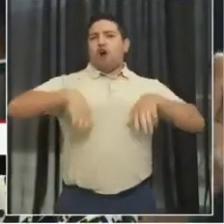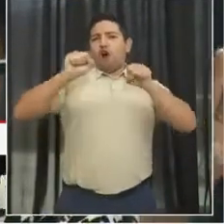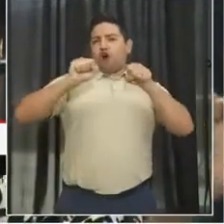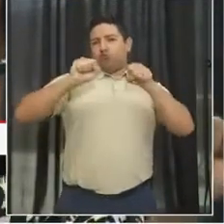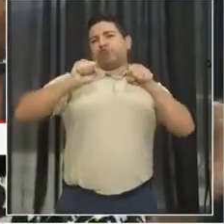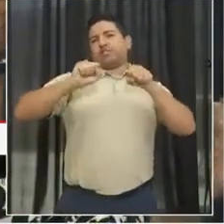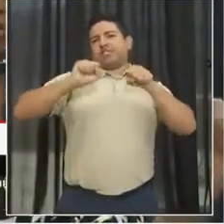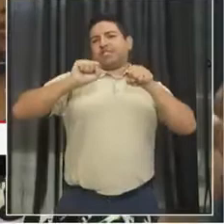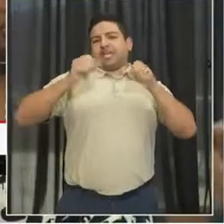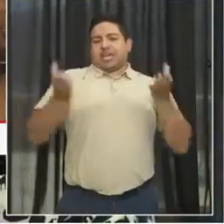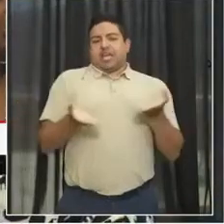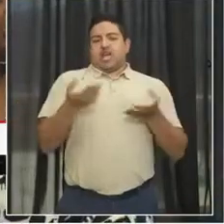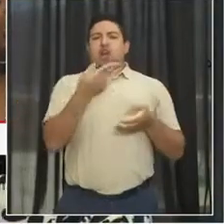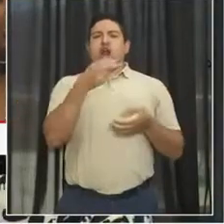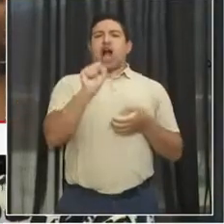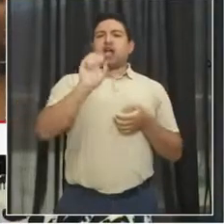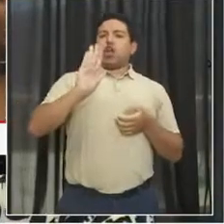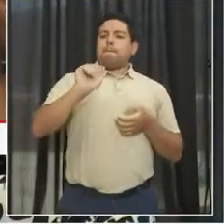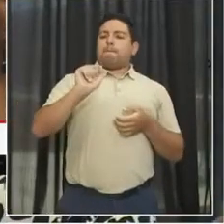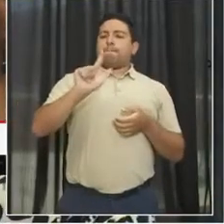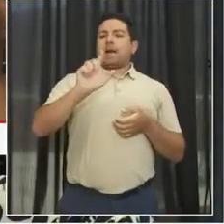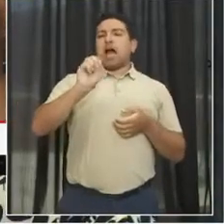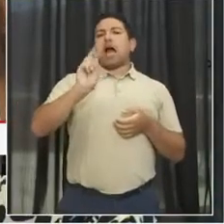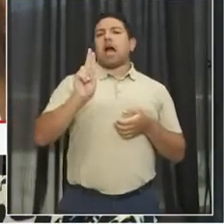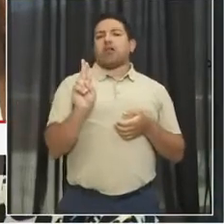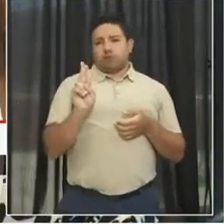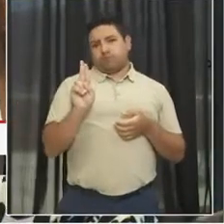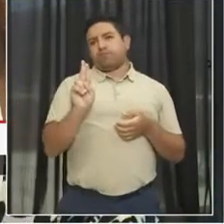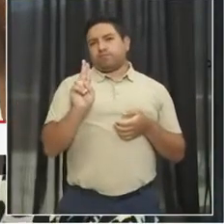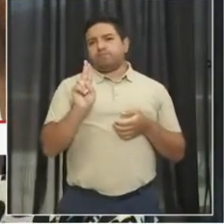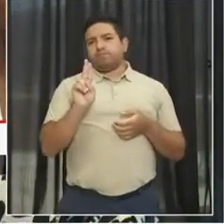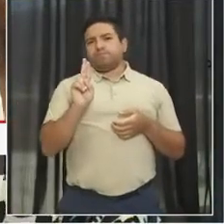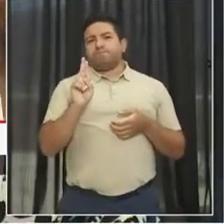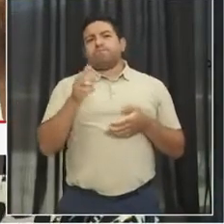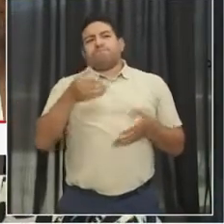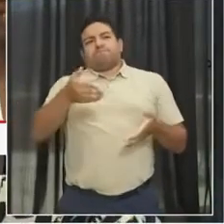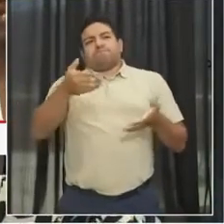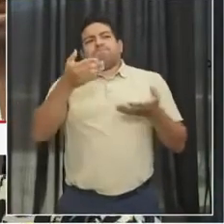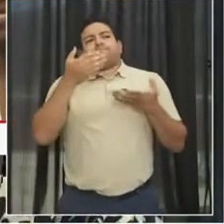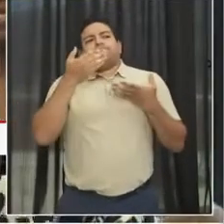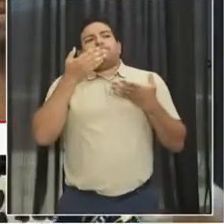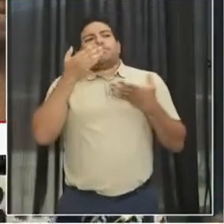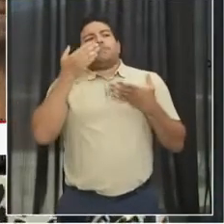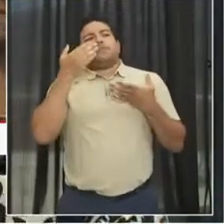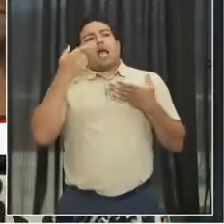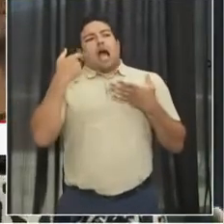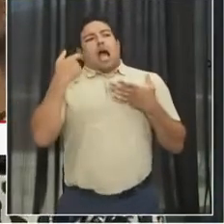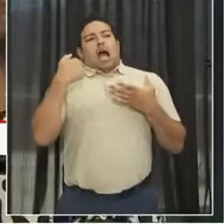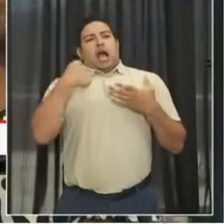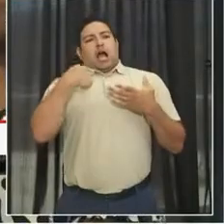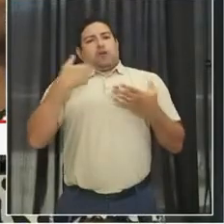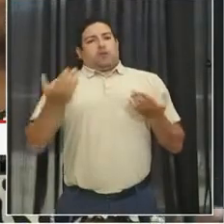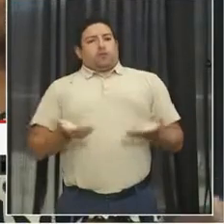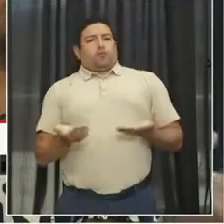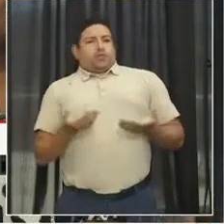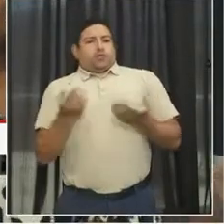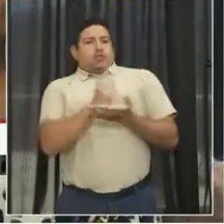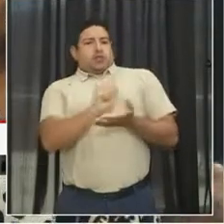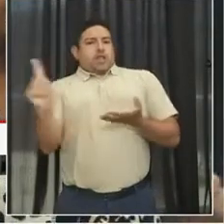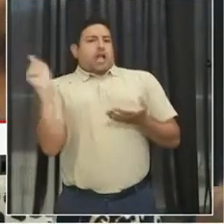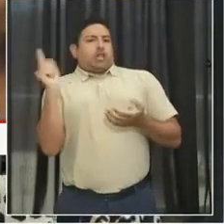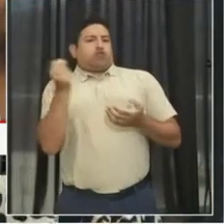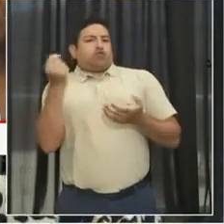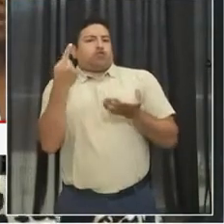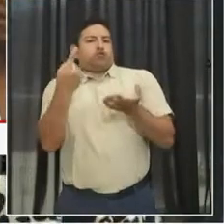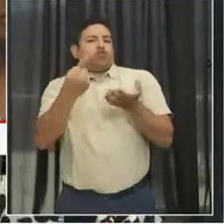And I know that you are joining me in wishing these kids all the best. I was just here last Tuesday talking to the